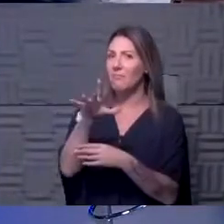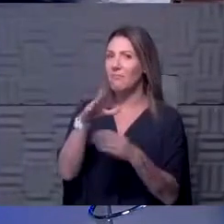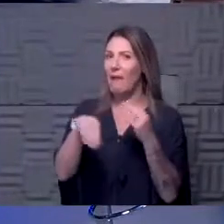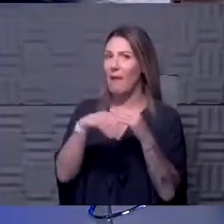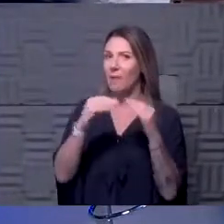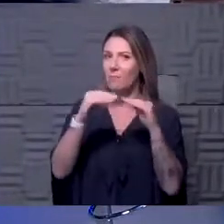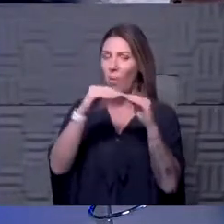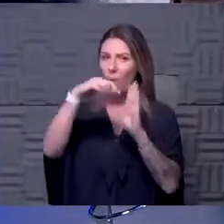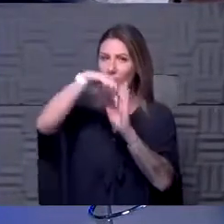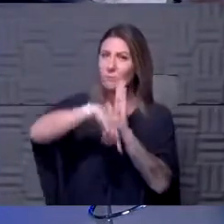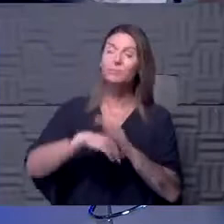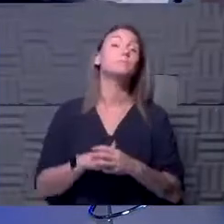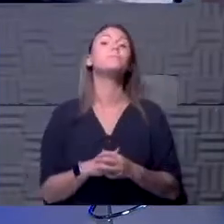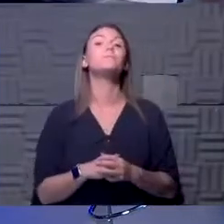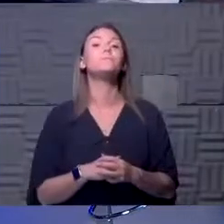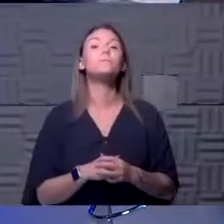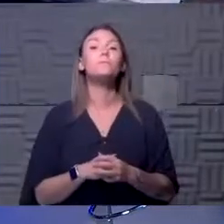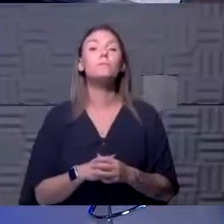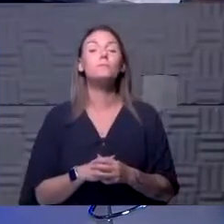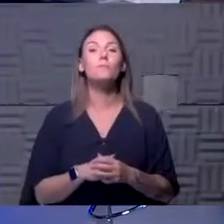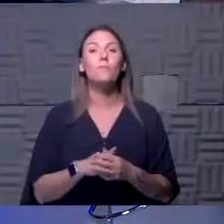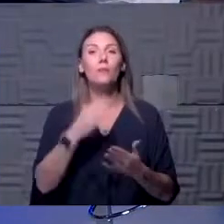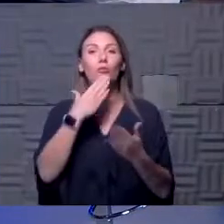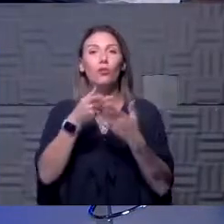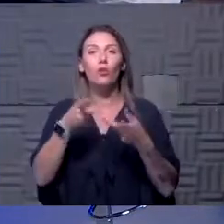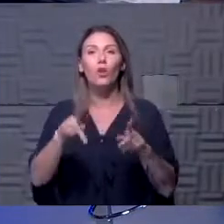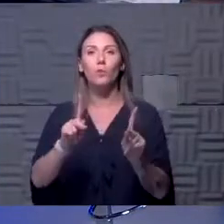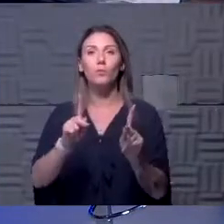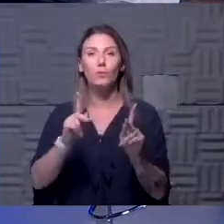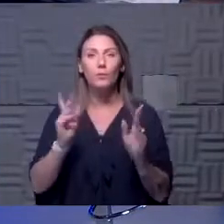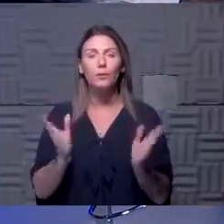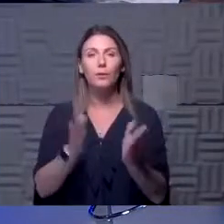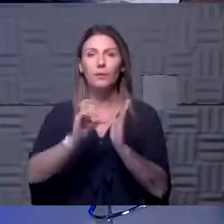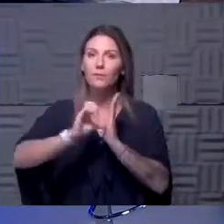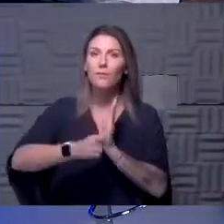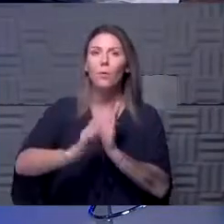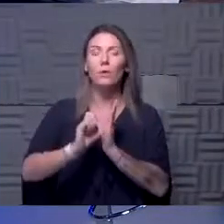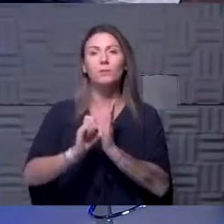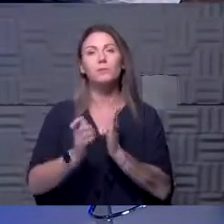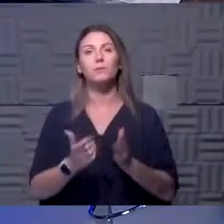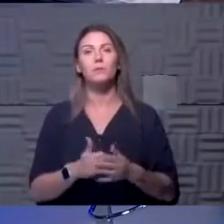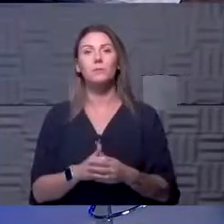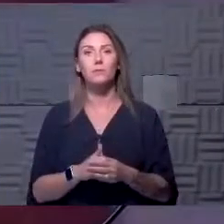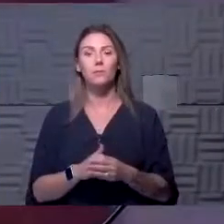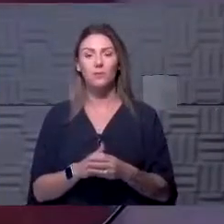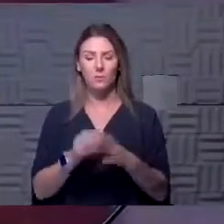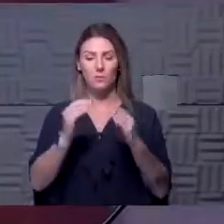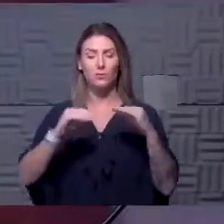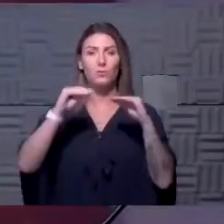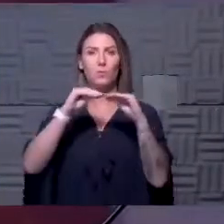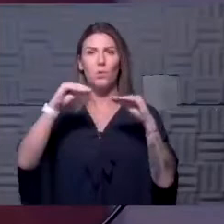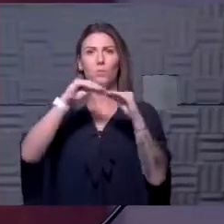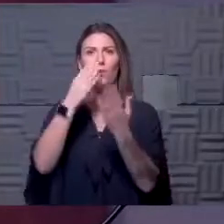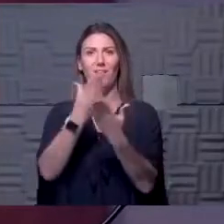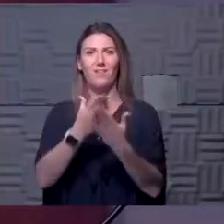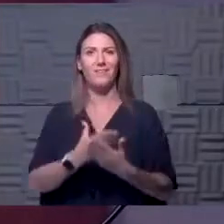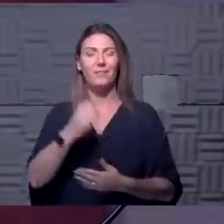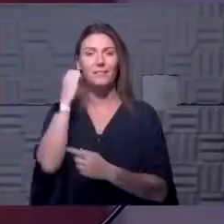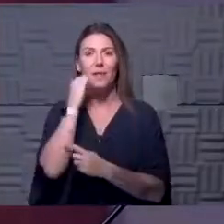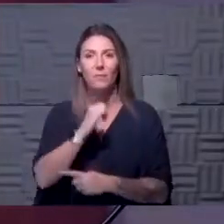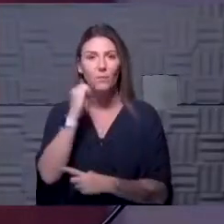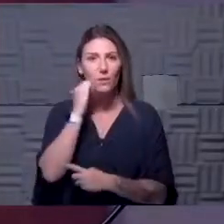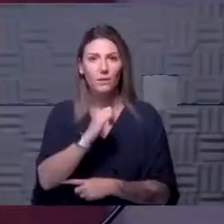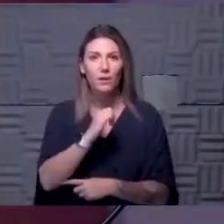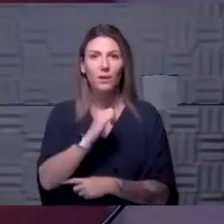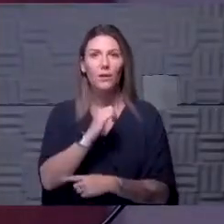little bit more to that. So I think it's a good opportunity to reinforce. We have more and more evidence every day about